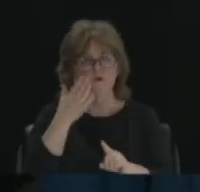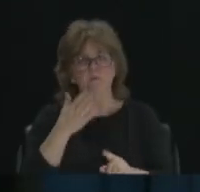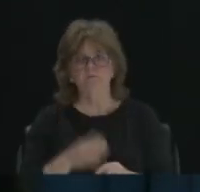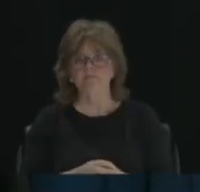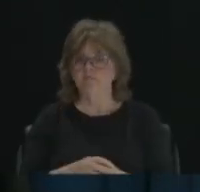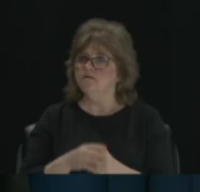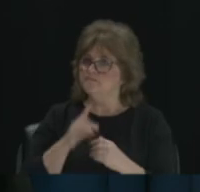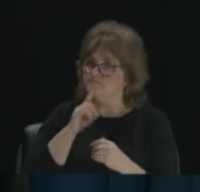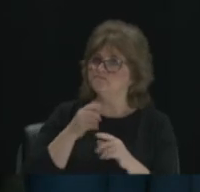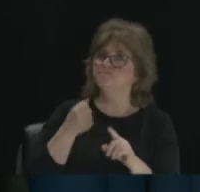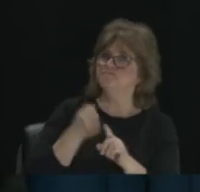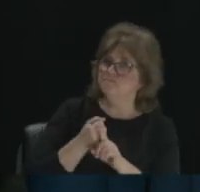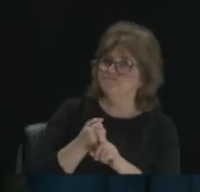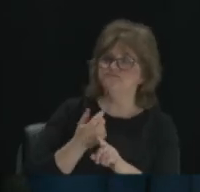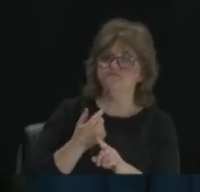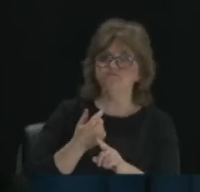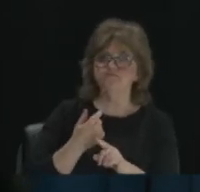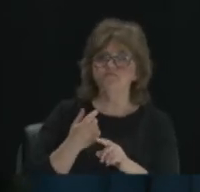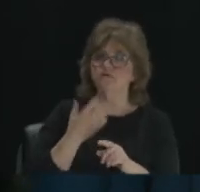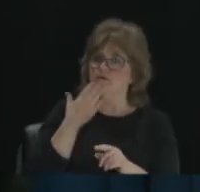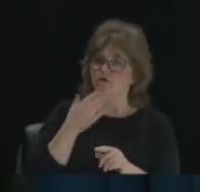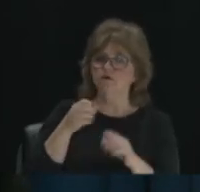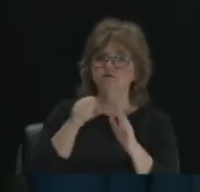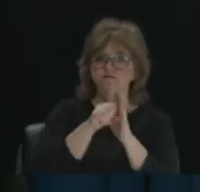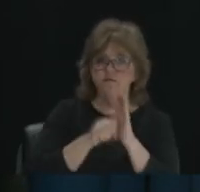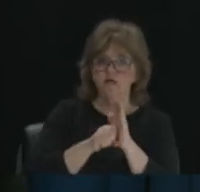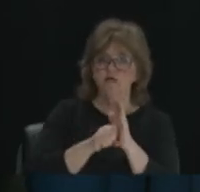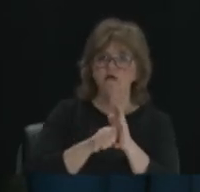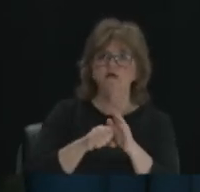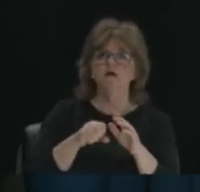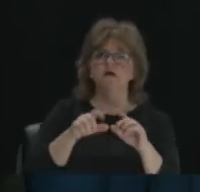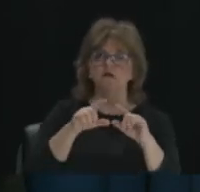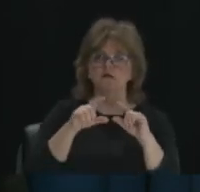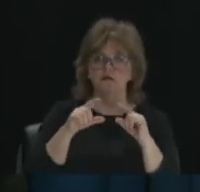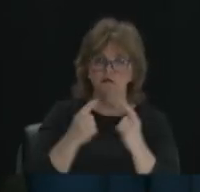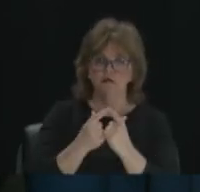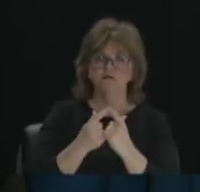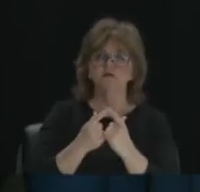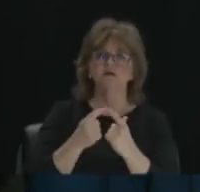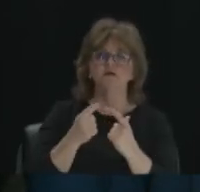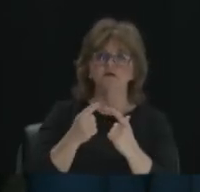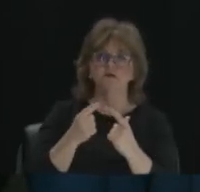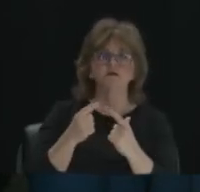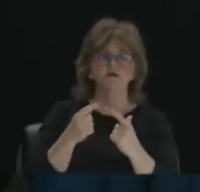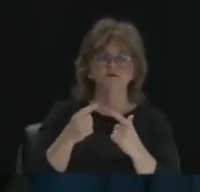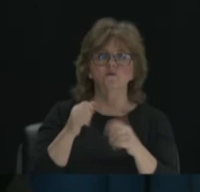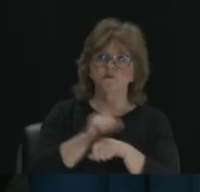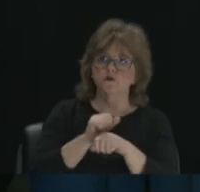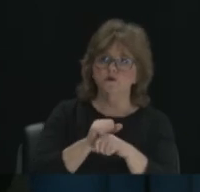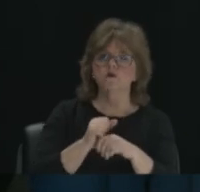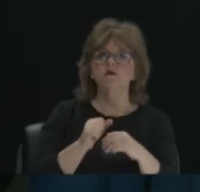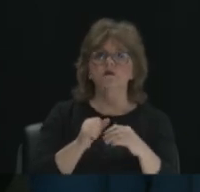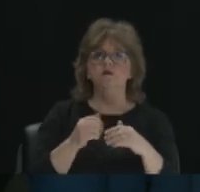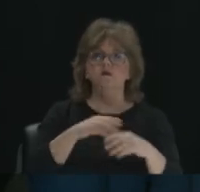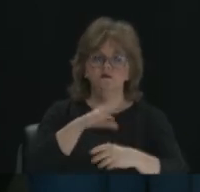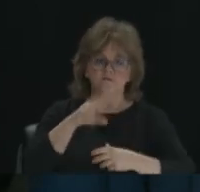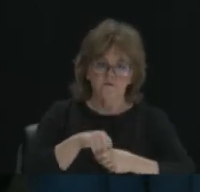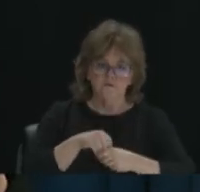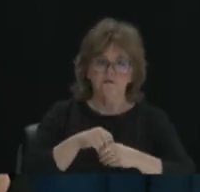that. The state and the Dayton League of Women Voters is working through their own reflection on diversity, equity, and inclusion